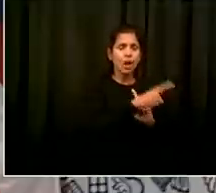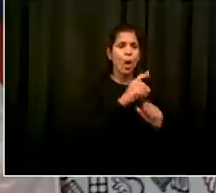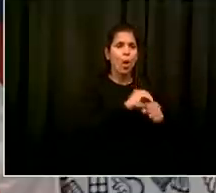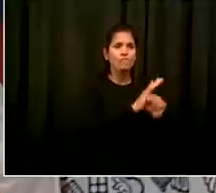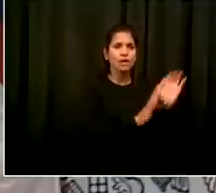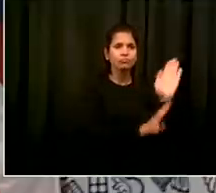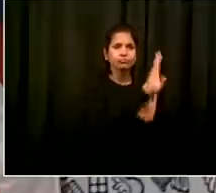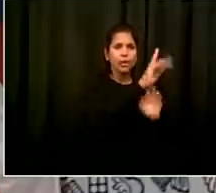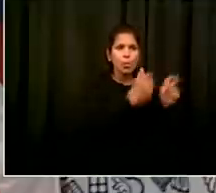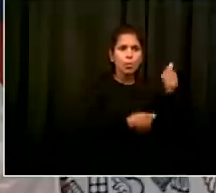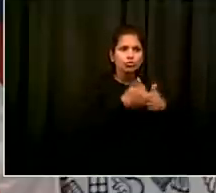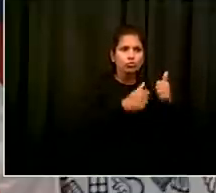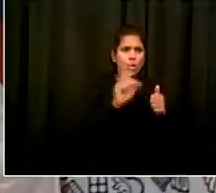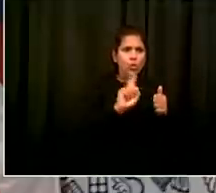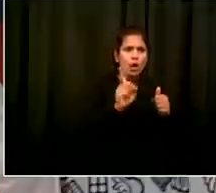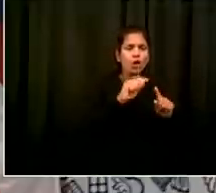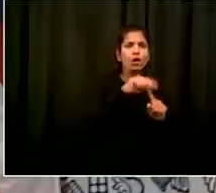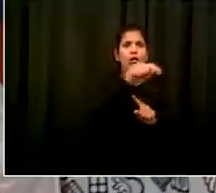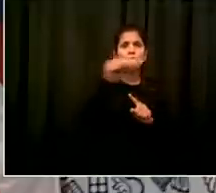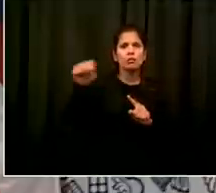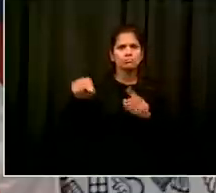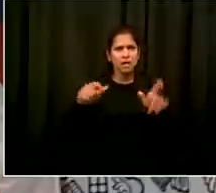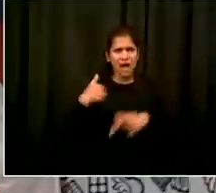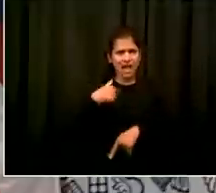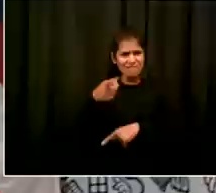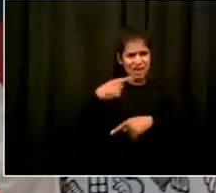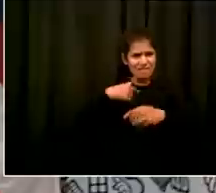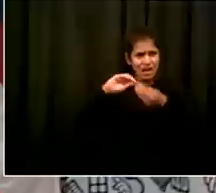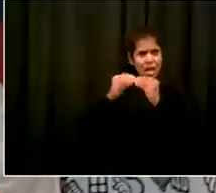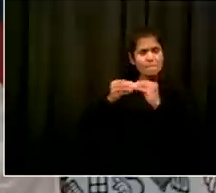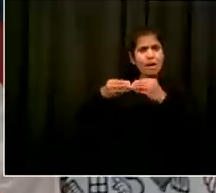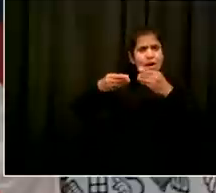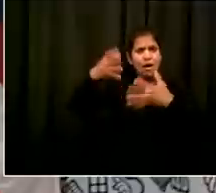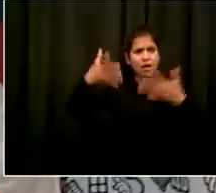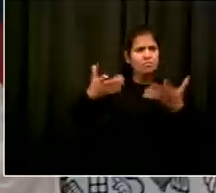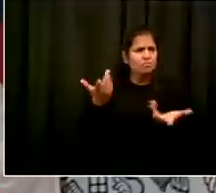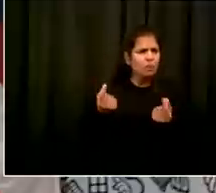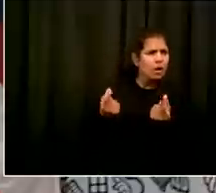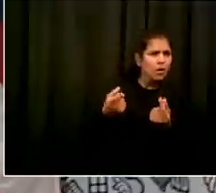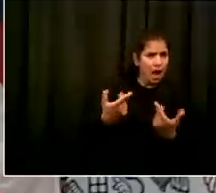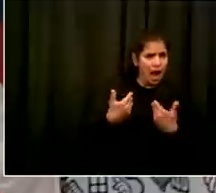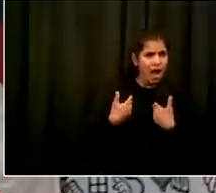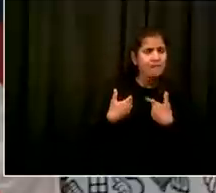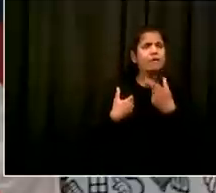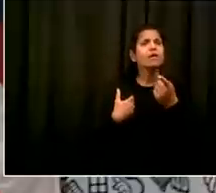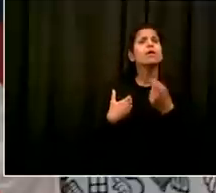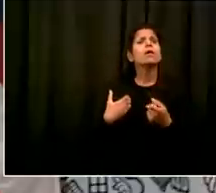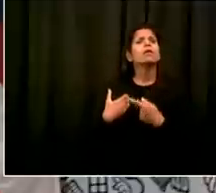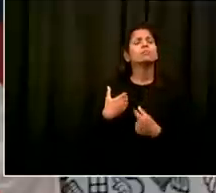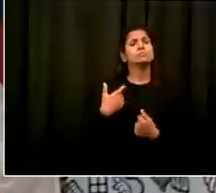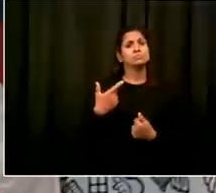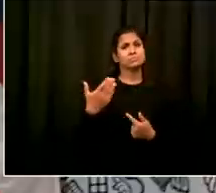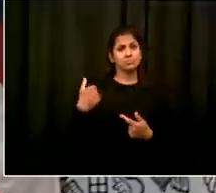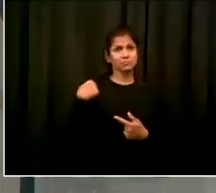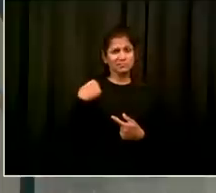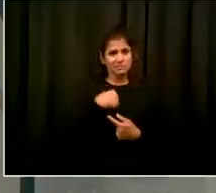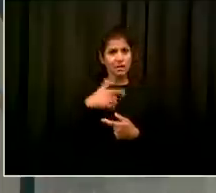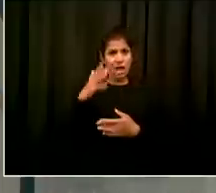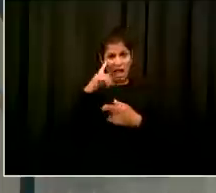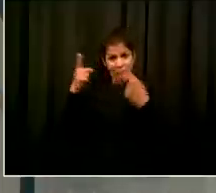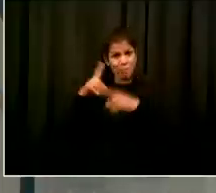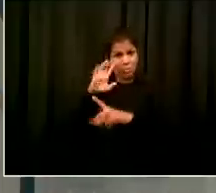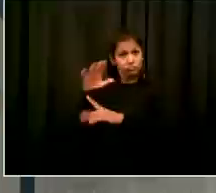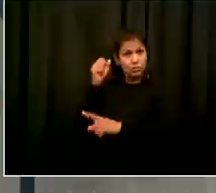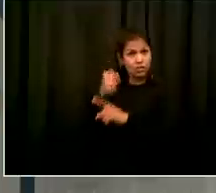what kind of stuff are we talking about yeah important question let me have dr choxy give you those details yes thank you so